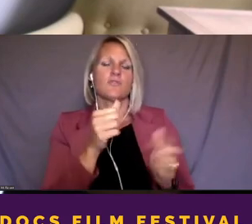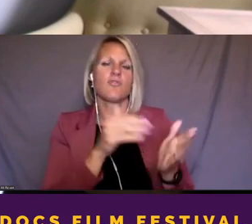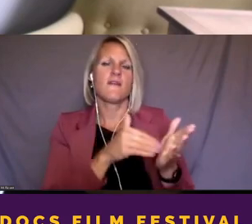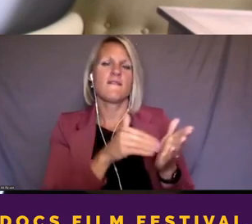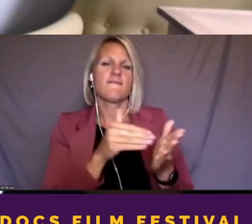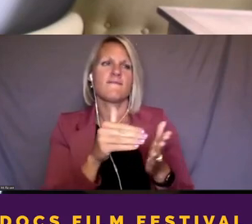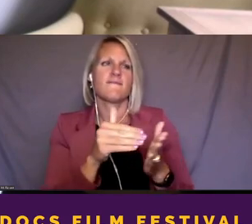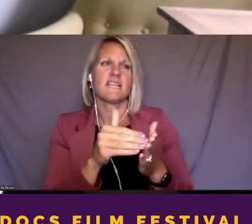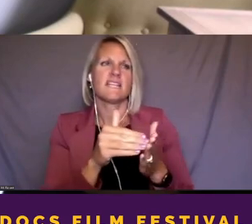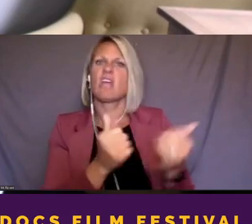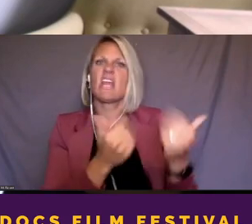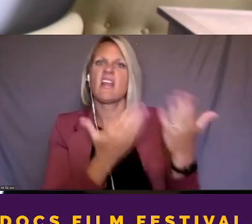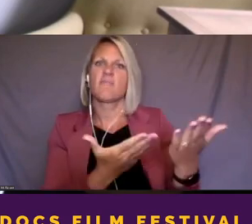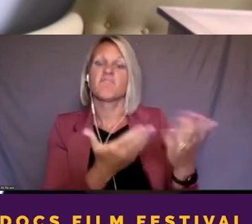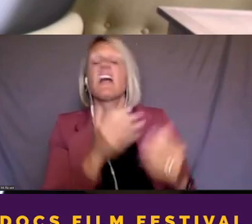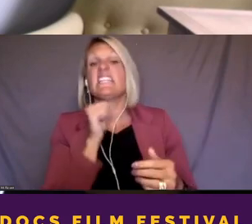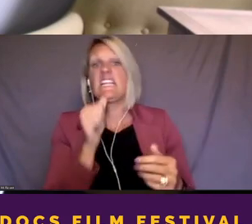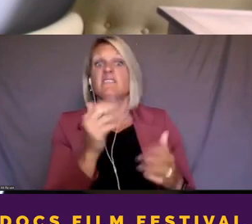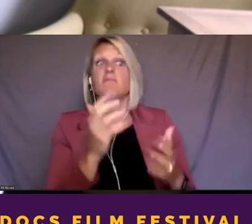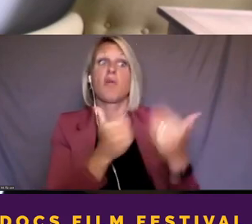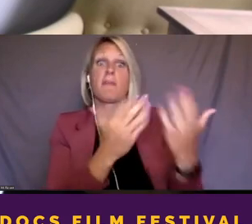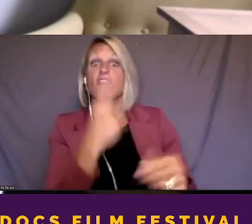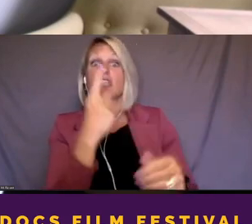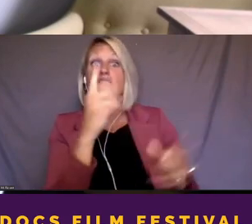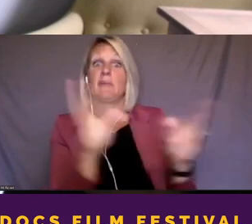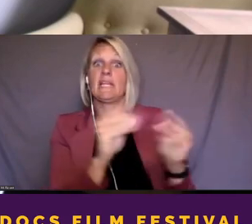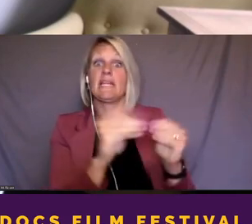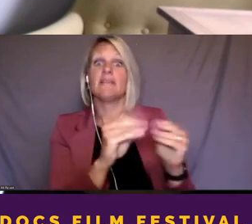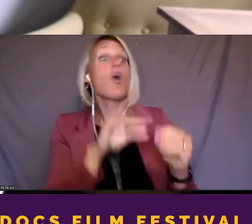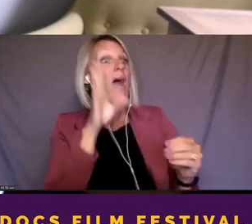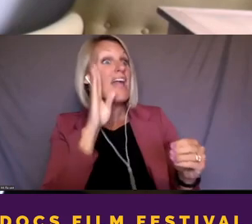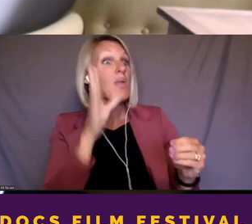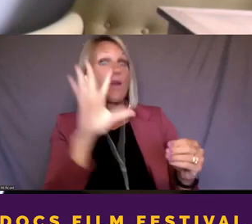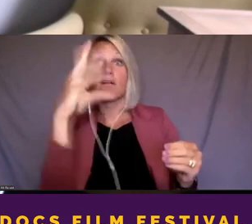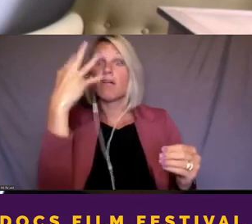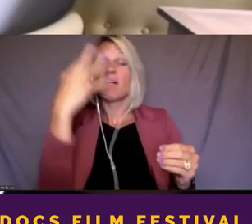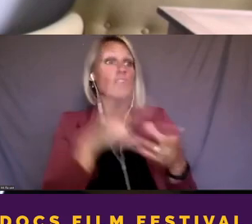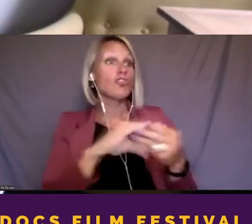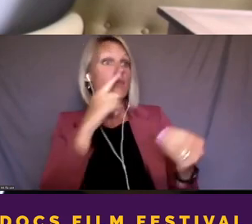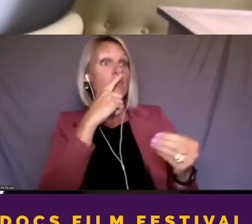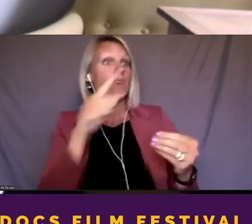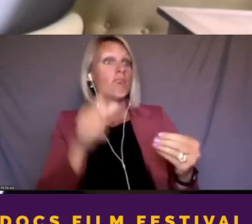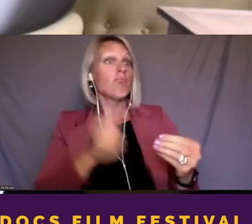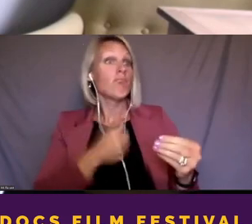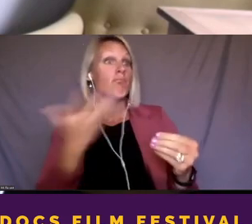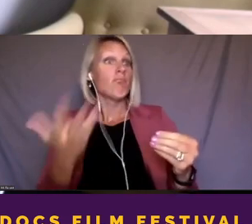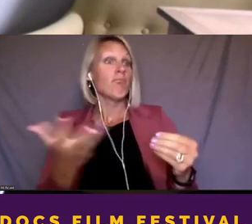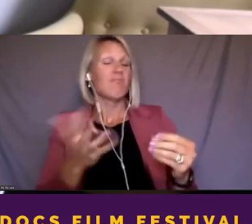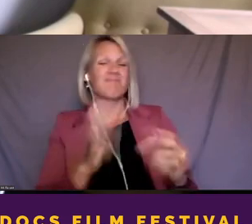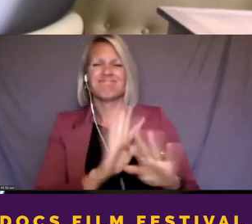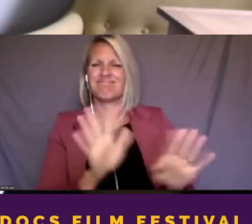bring it up in our first meeting. It's not something that, that you bring up in the first meeting. don't think I brought it up for, you know,